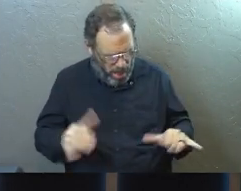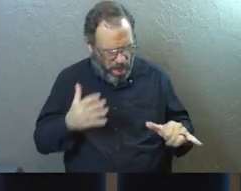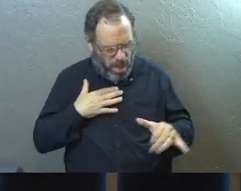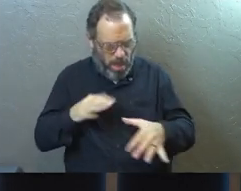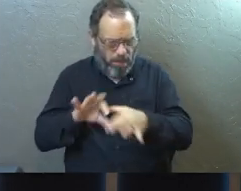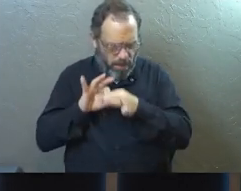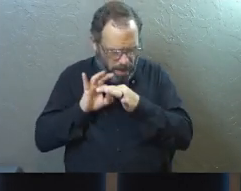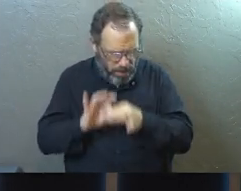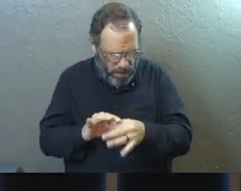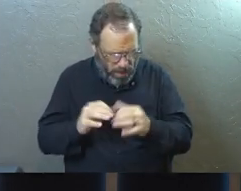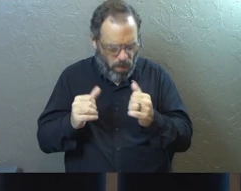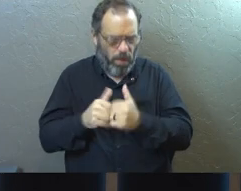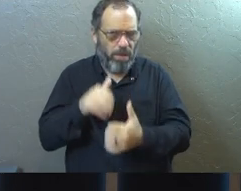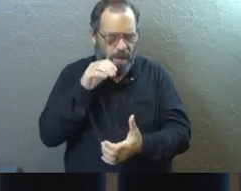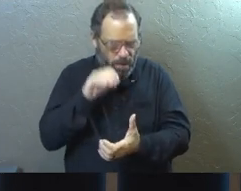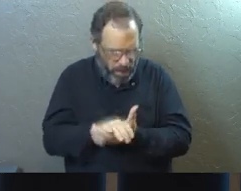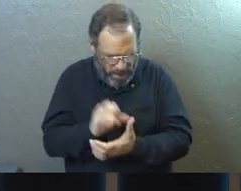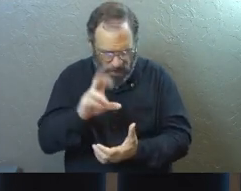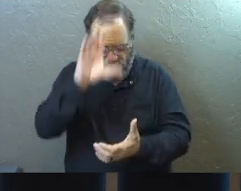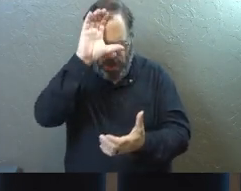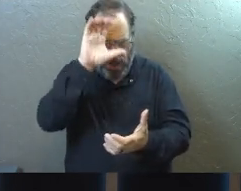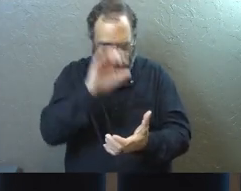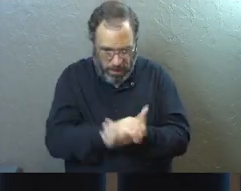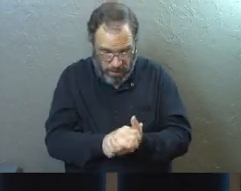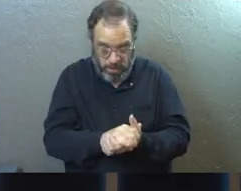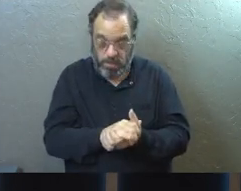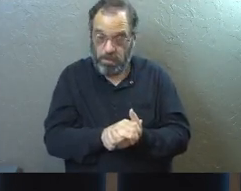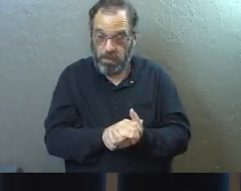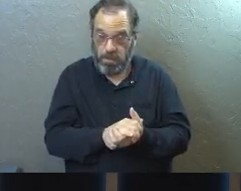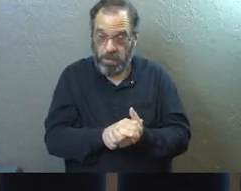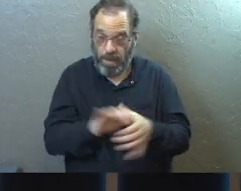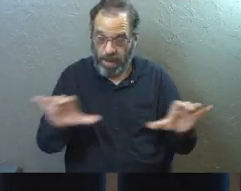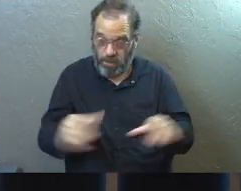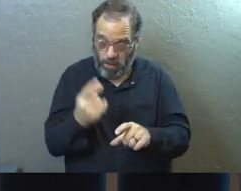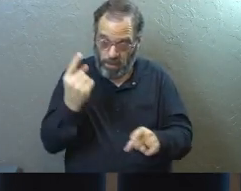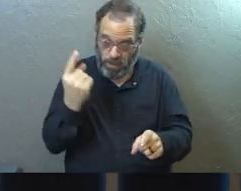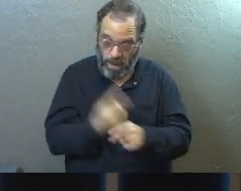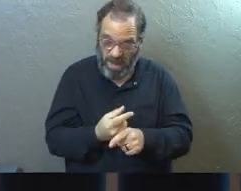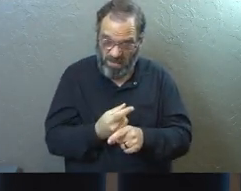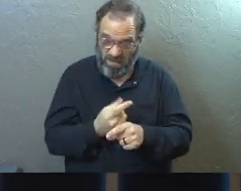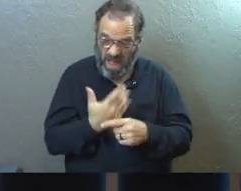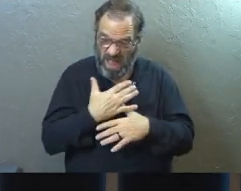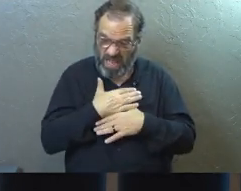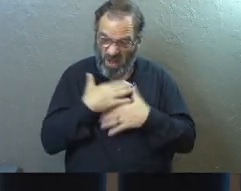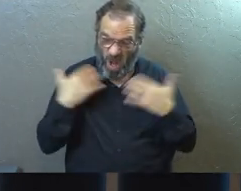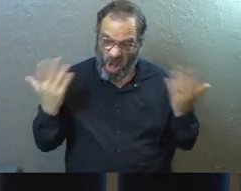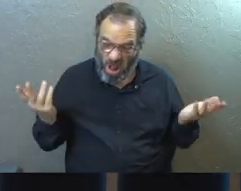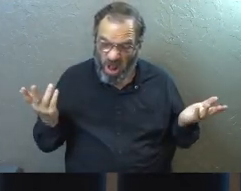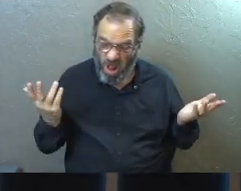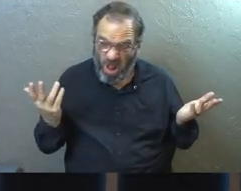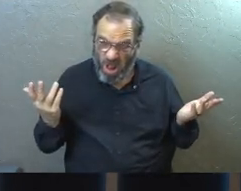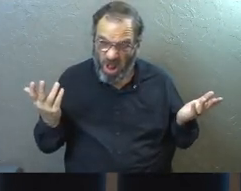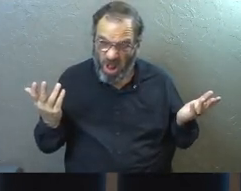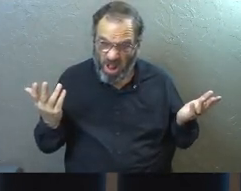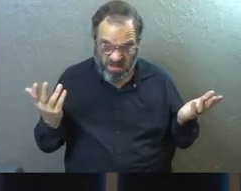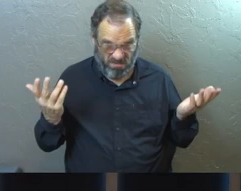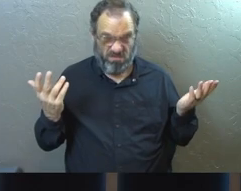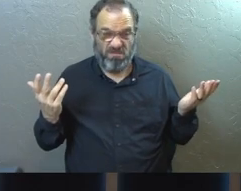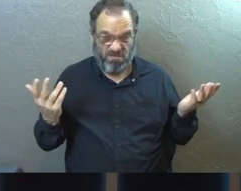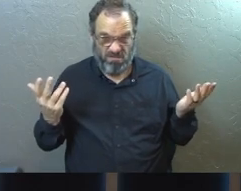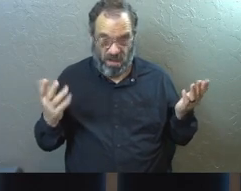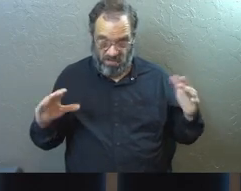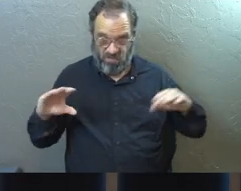relationships with our spouse, are we doing the things that we need to do? And is that it? Are we